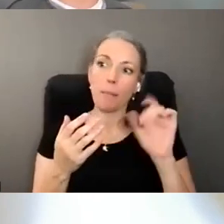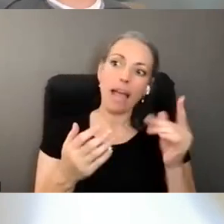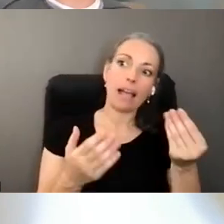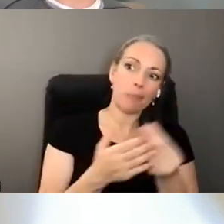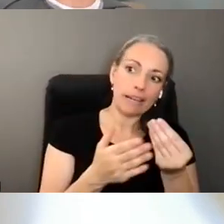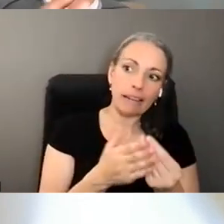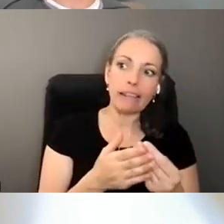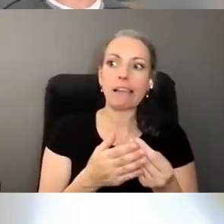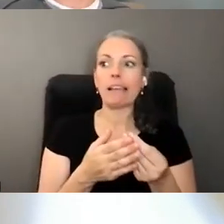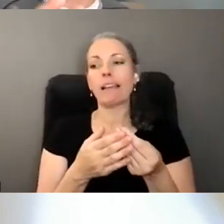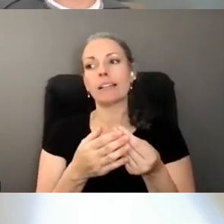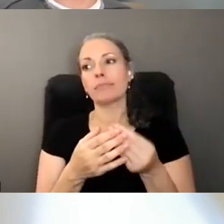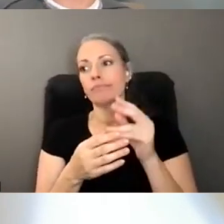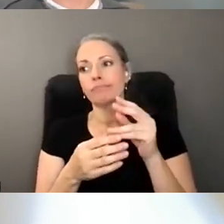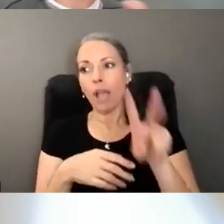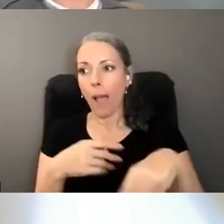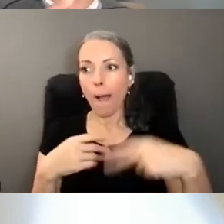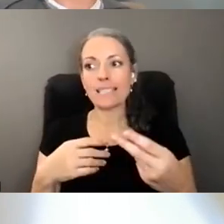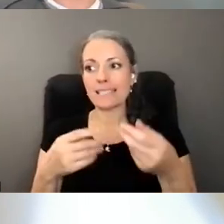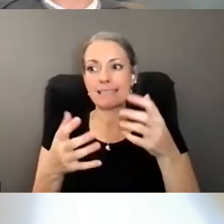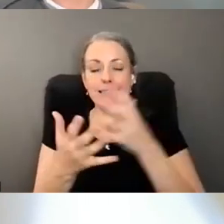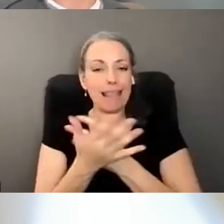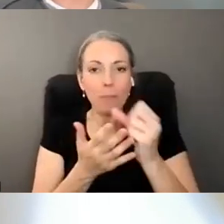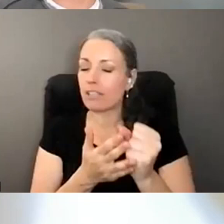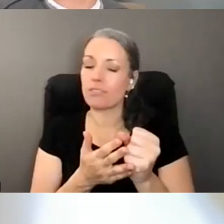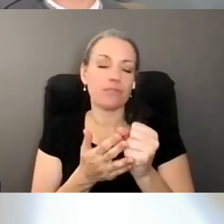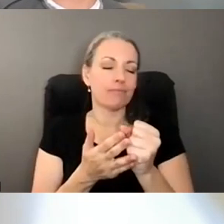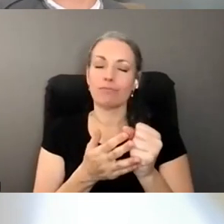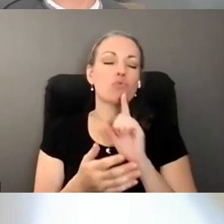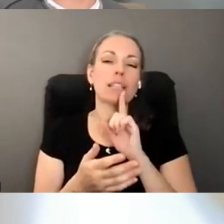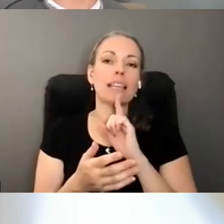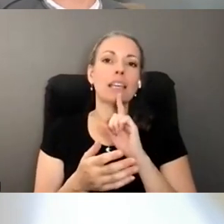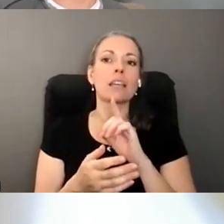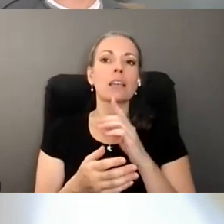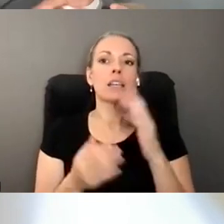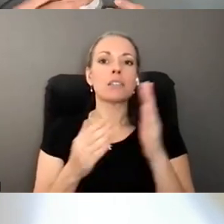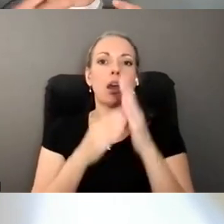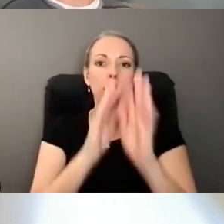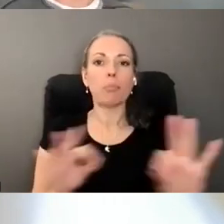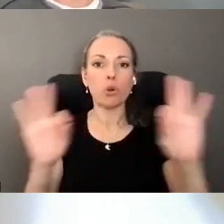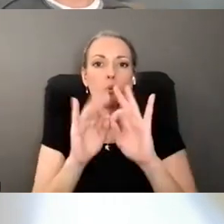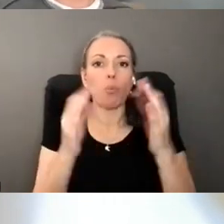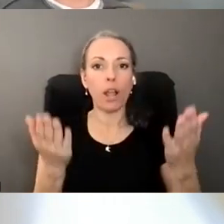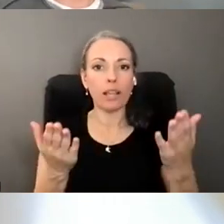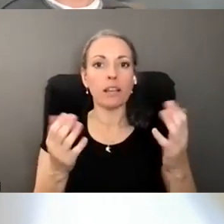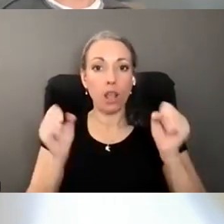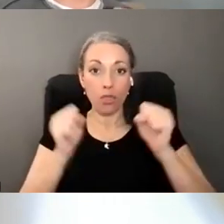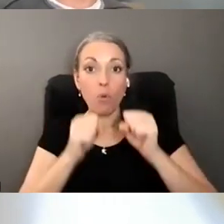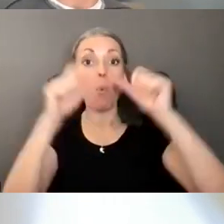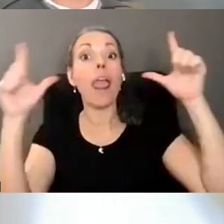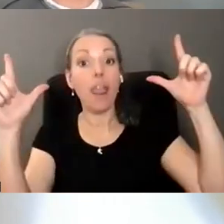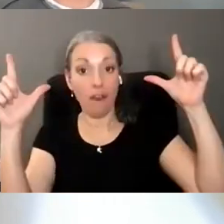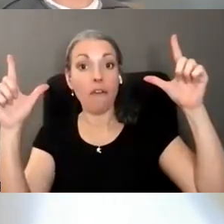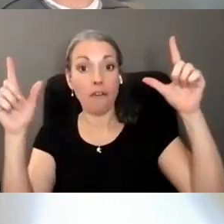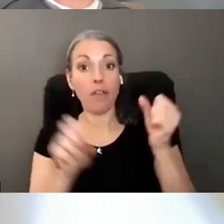reversing some of the damage that can be a lot more tricky and so I think one of our most effective strategies is really that awareness campaign and making